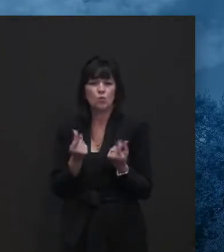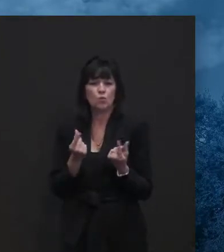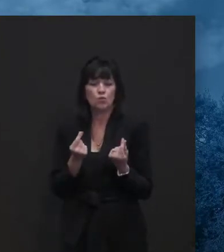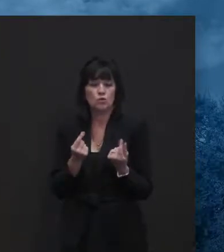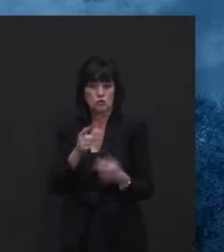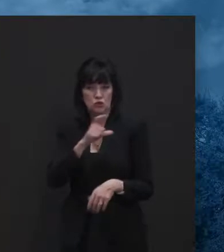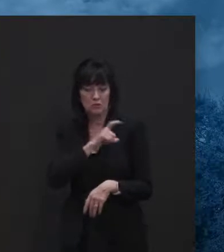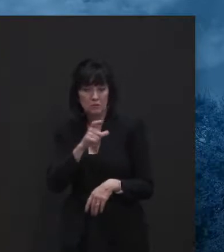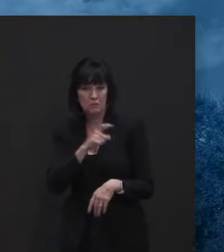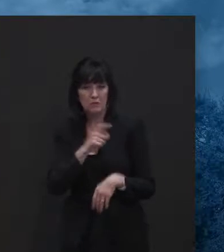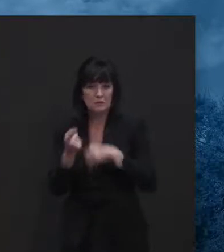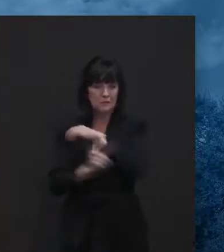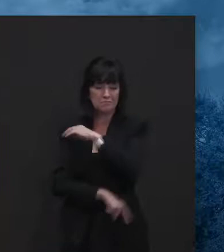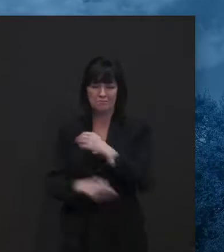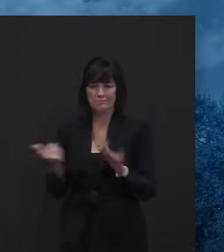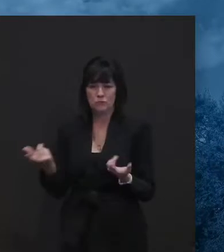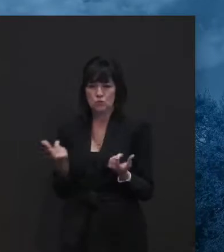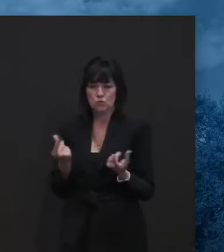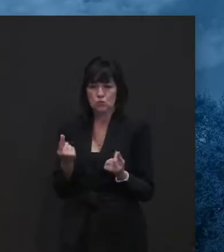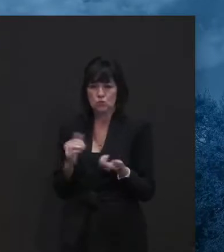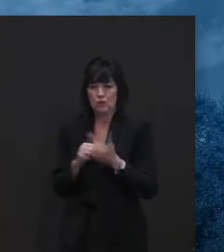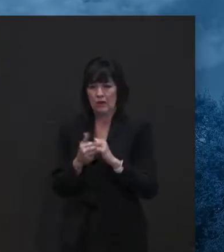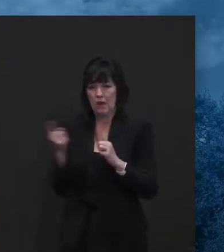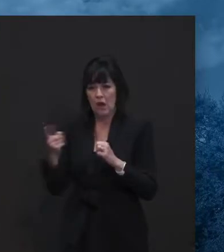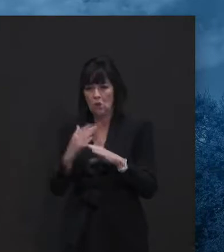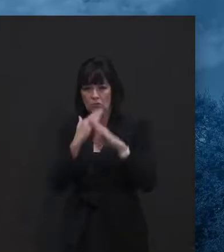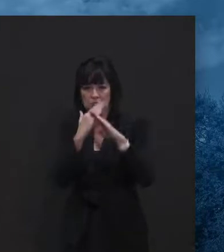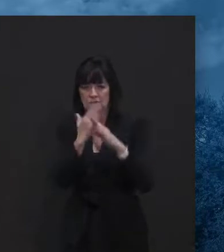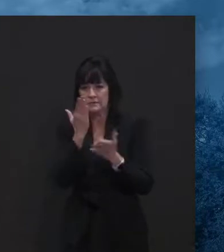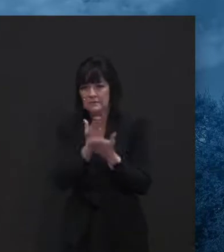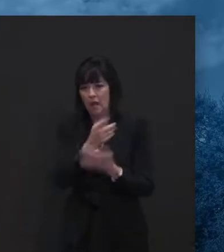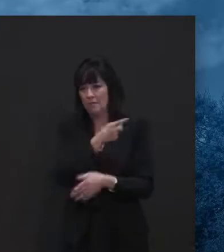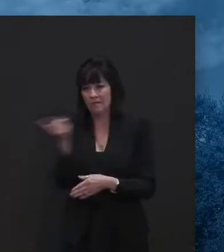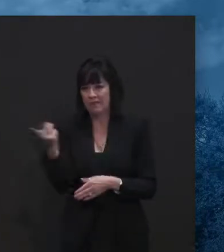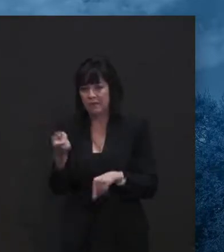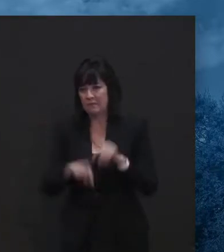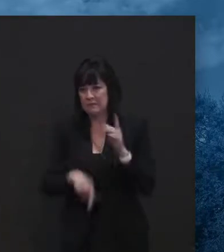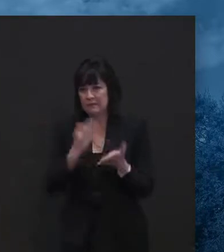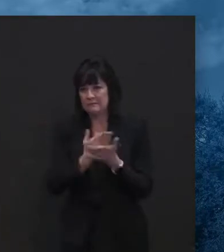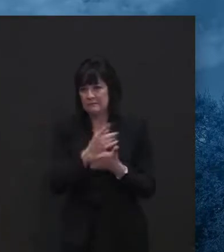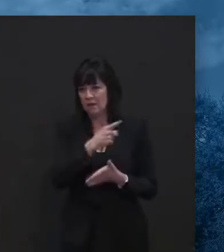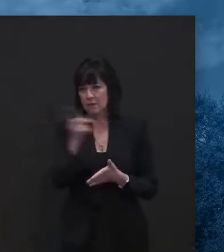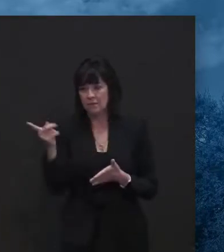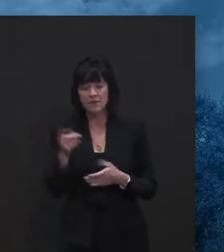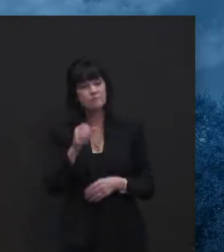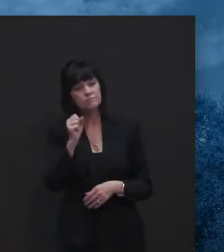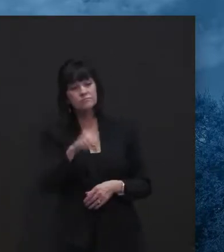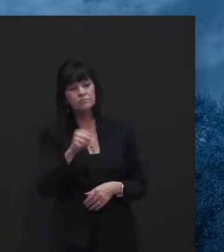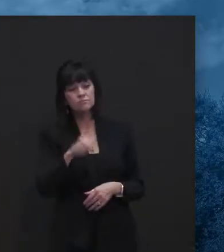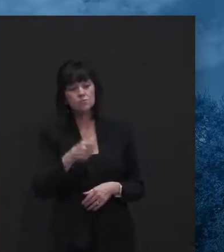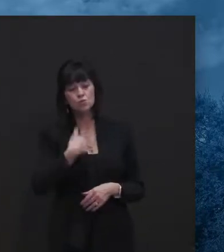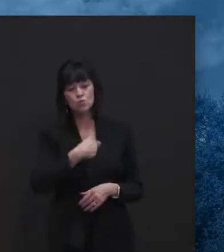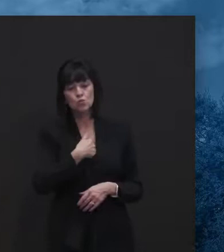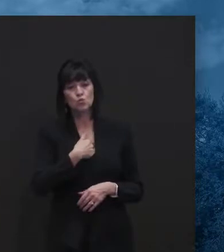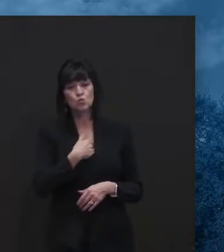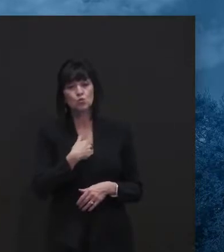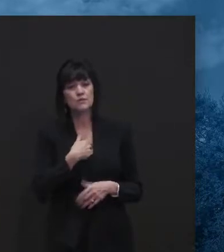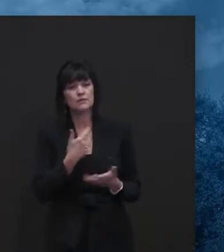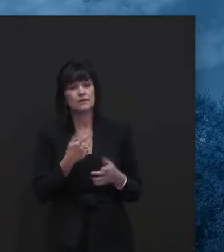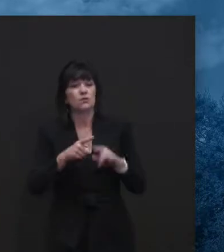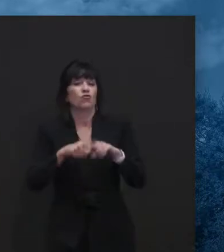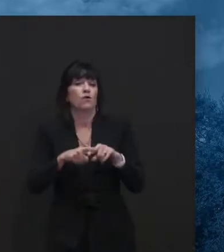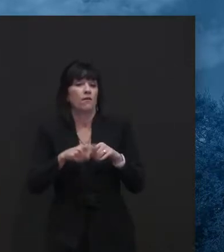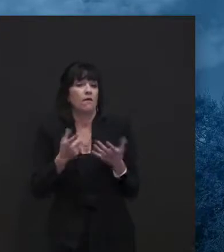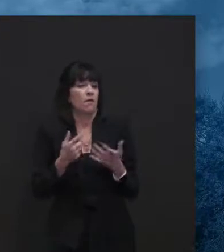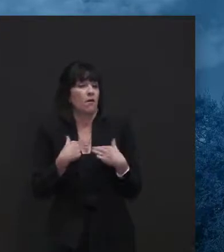Yeah, we rely primarily on most of this on, uh, on voluntary, uh, compliance. Um, there